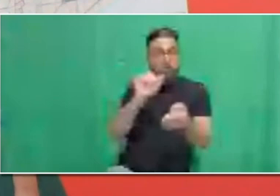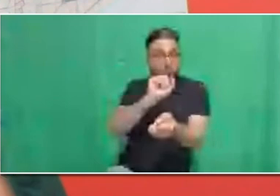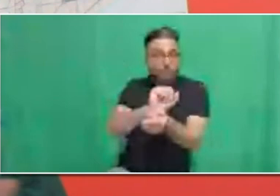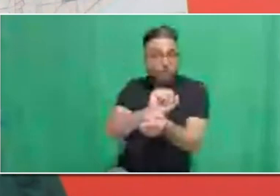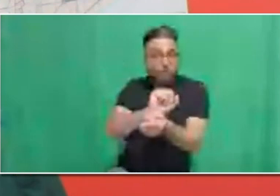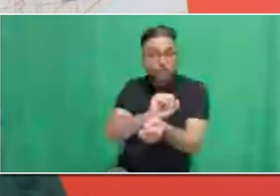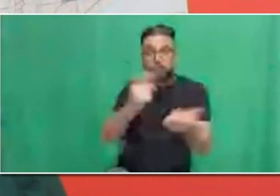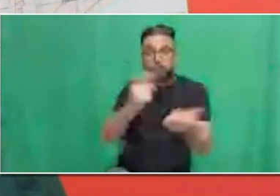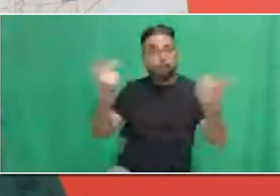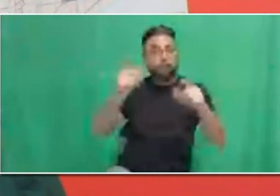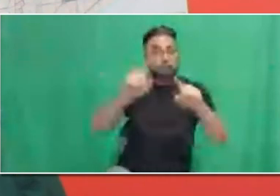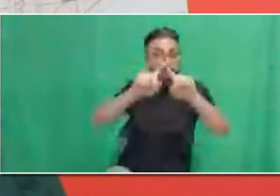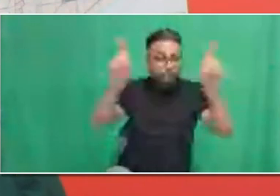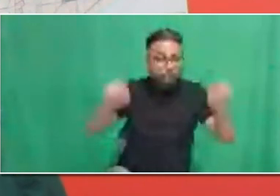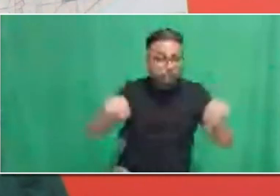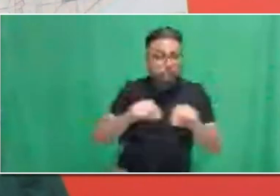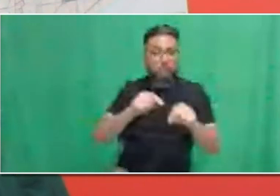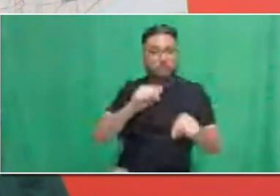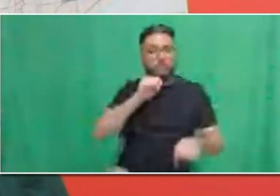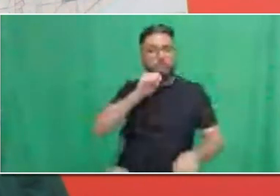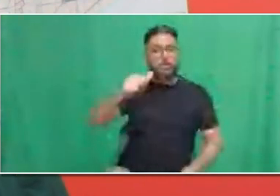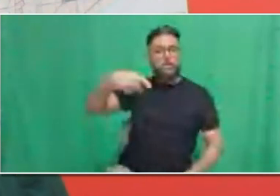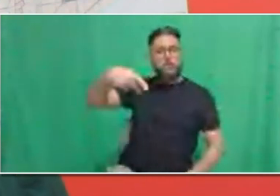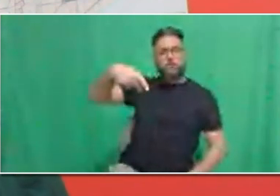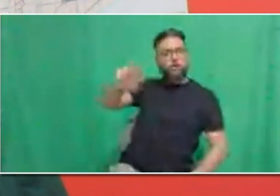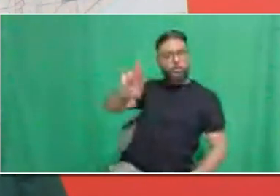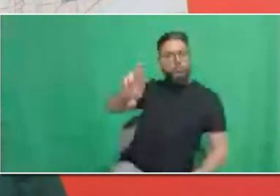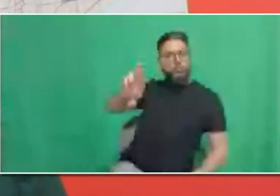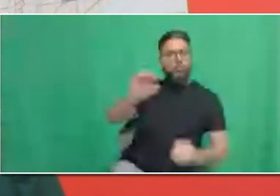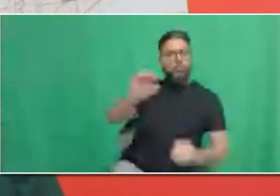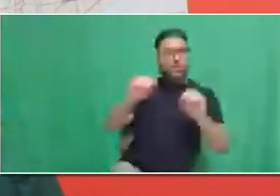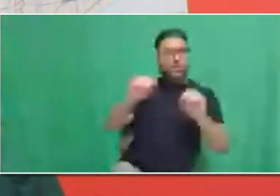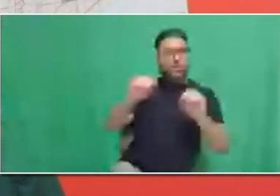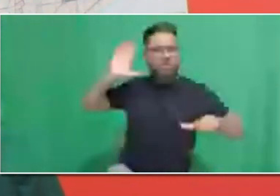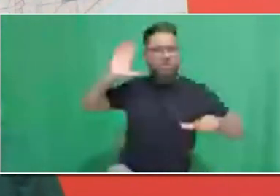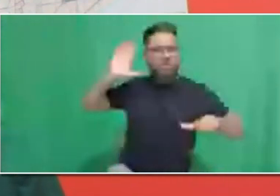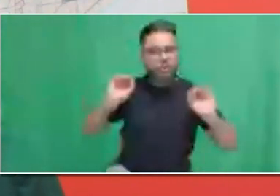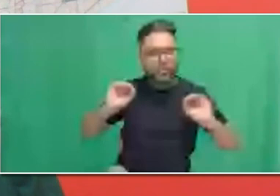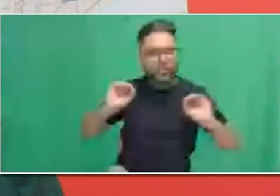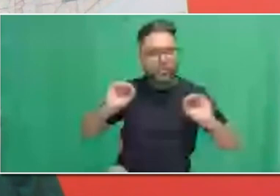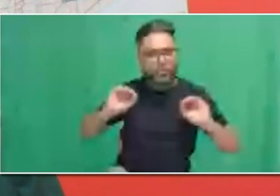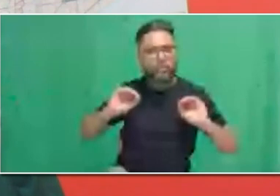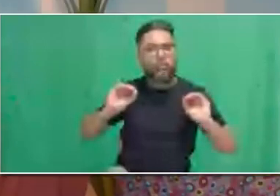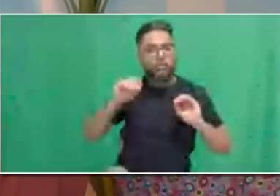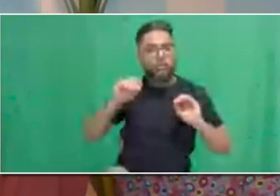can you, would you still hire me at the TTC? So, Marika, can I turn this one over to you?